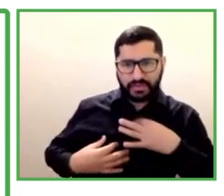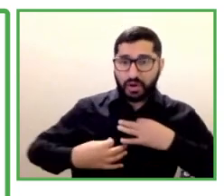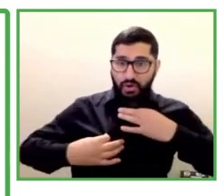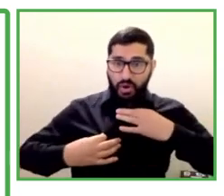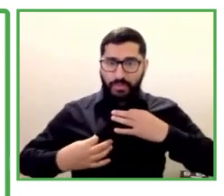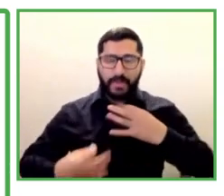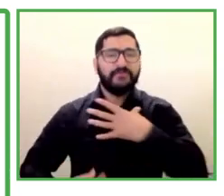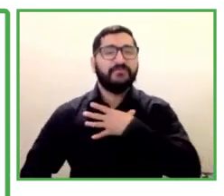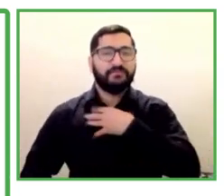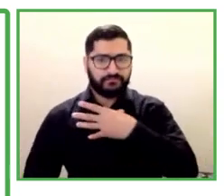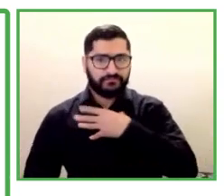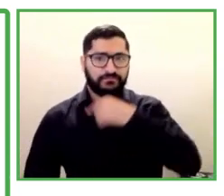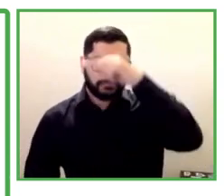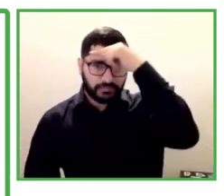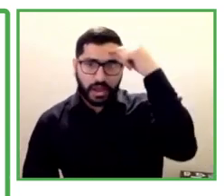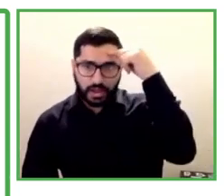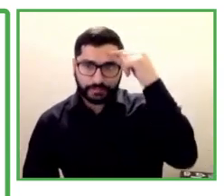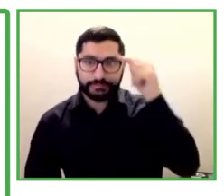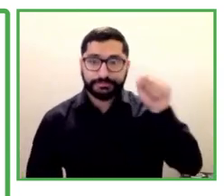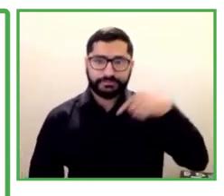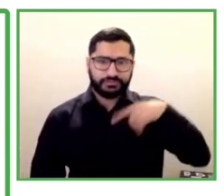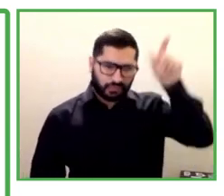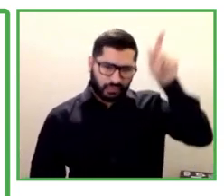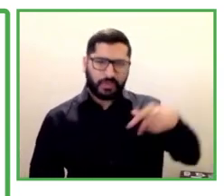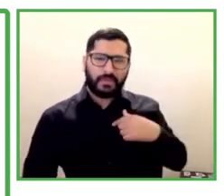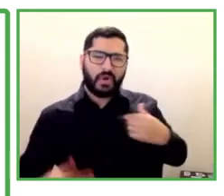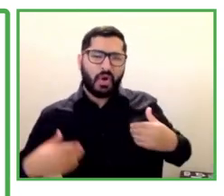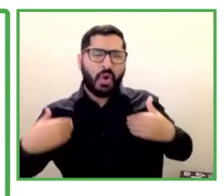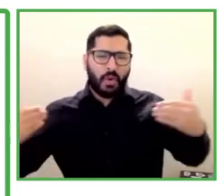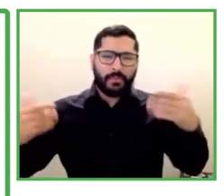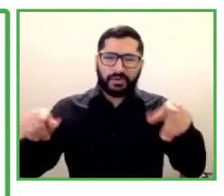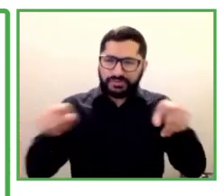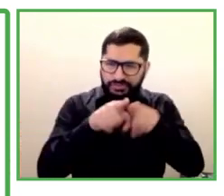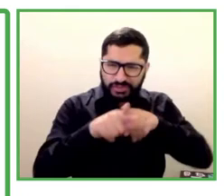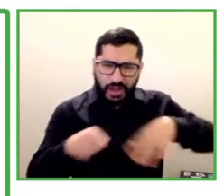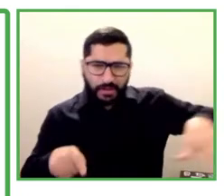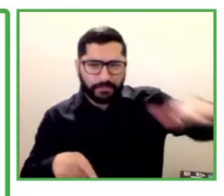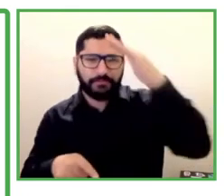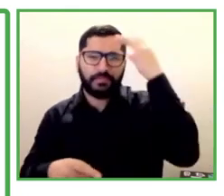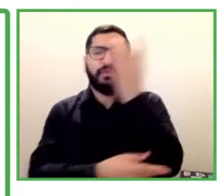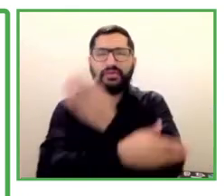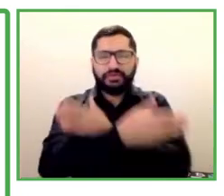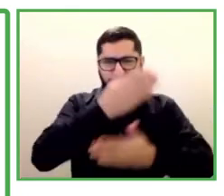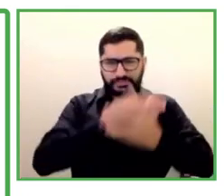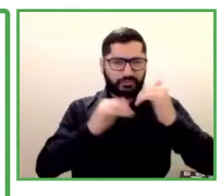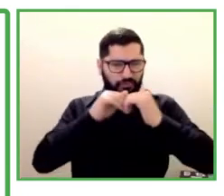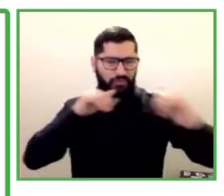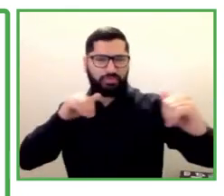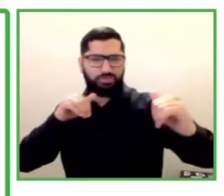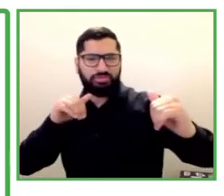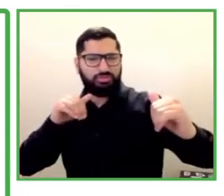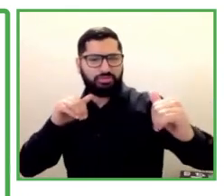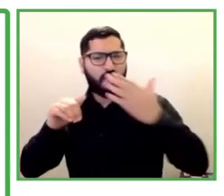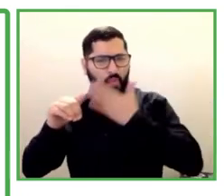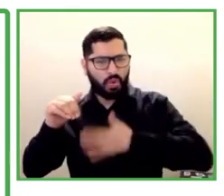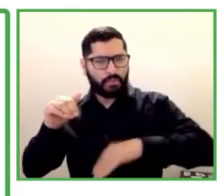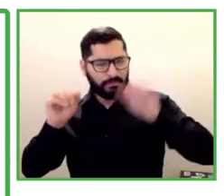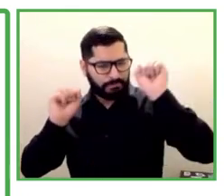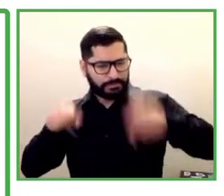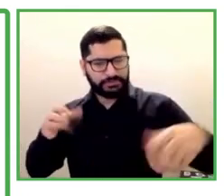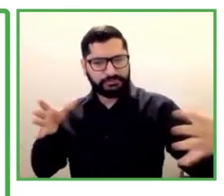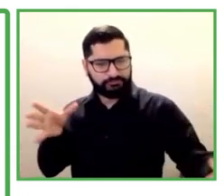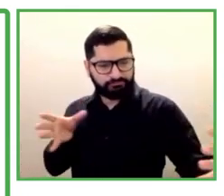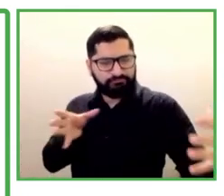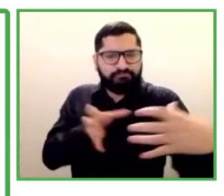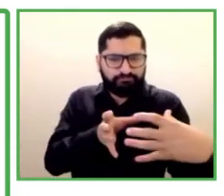and are part of the same generation. This is one of many things I learned at Escola de Gente. However, lots